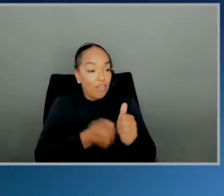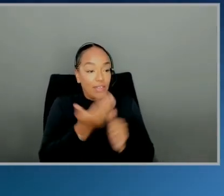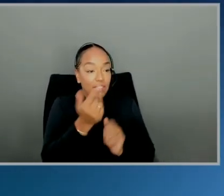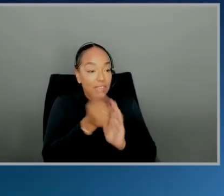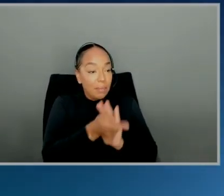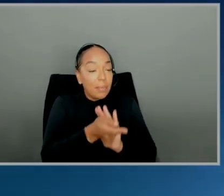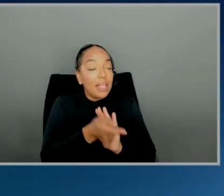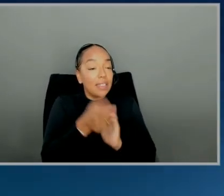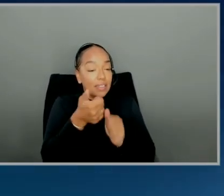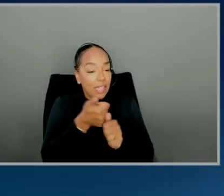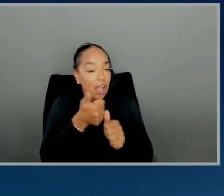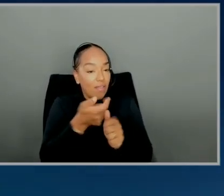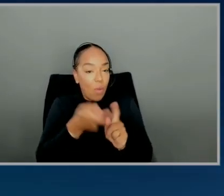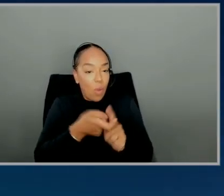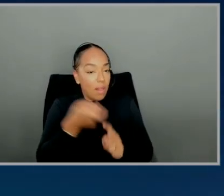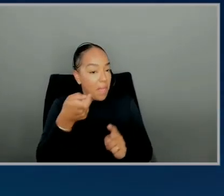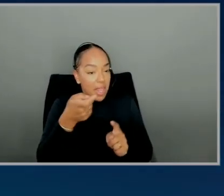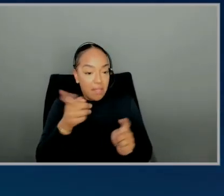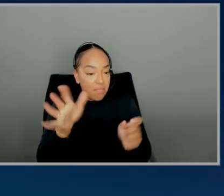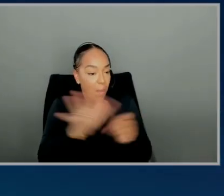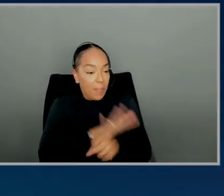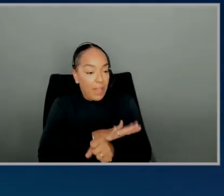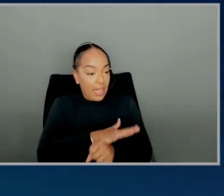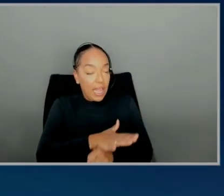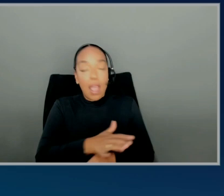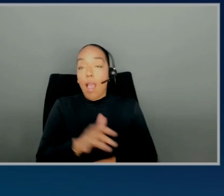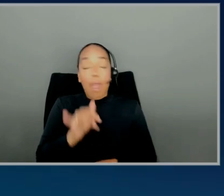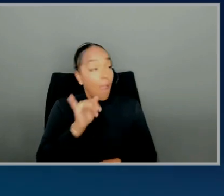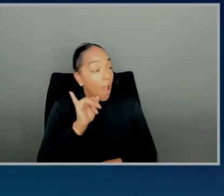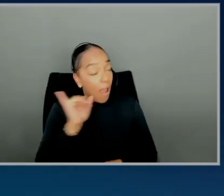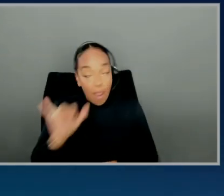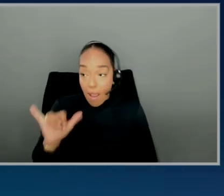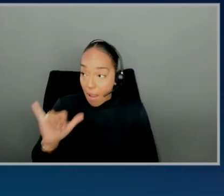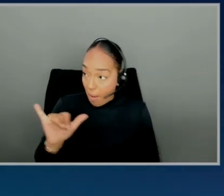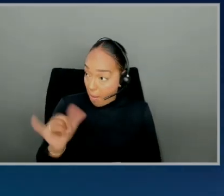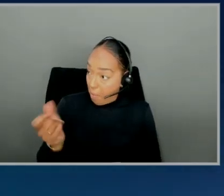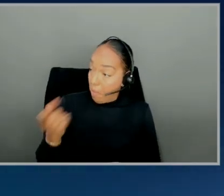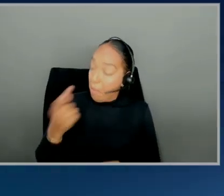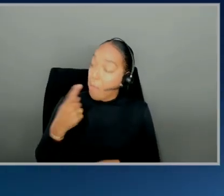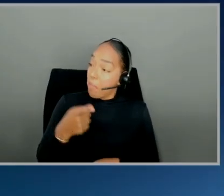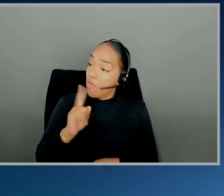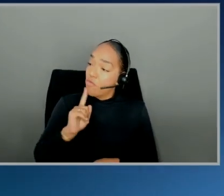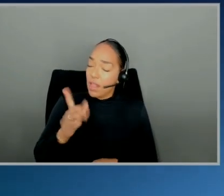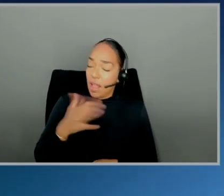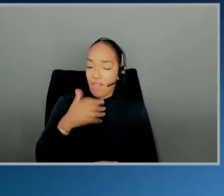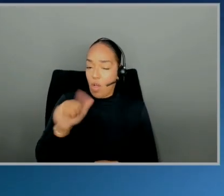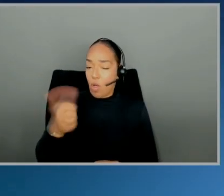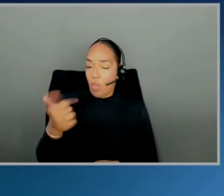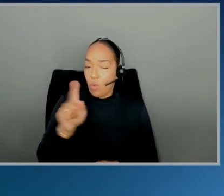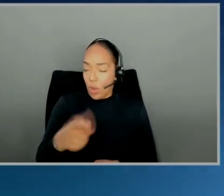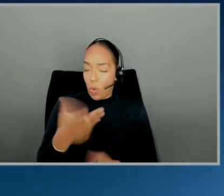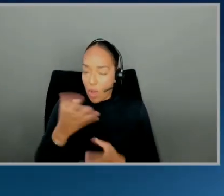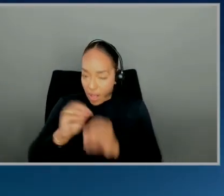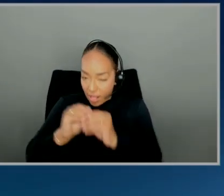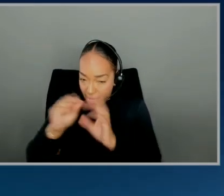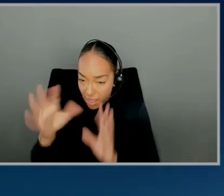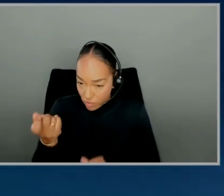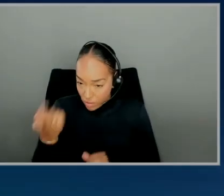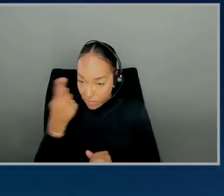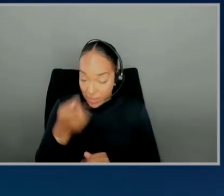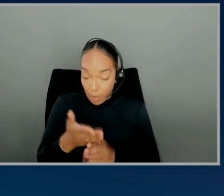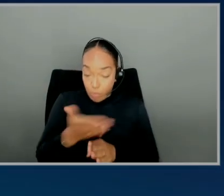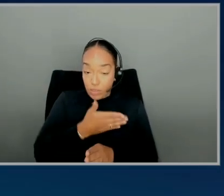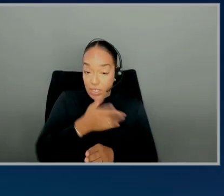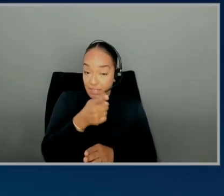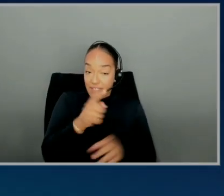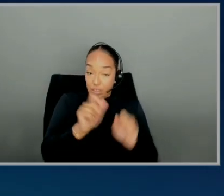completely. Oh, that's great. Yeah. then, that leads to my other question, because then I just want to clarify. So in the previous screen, when you were